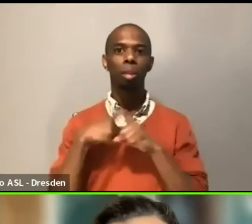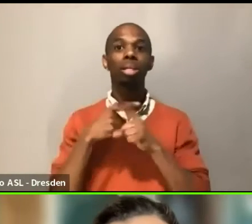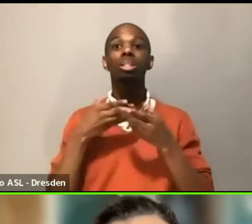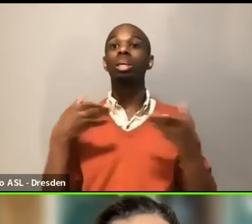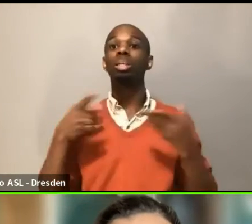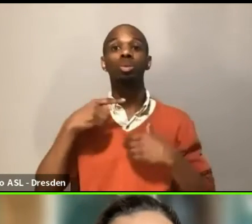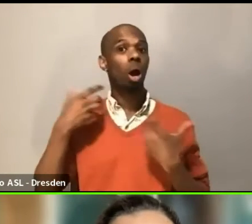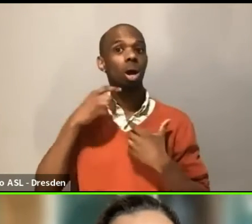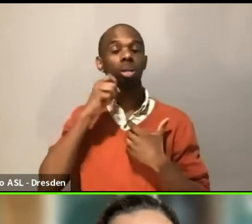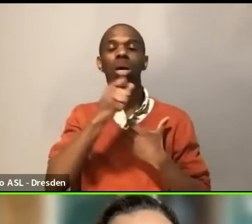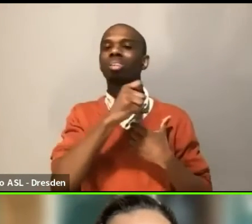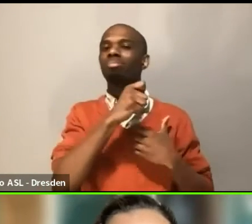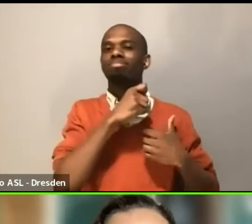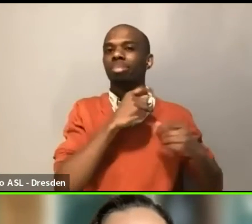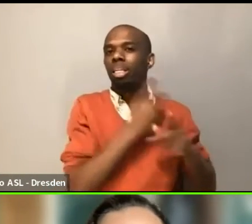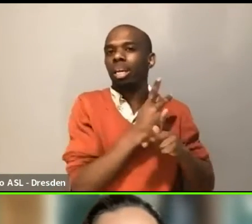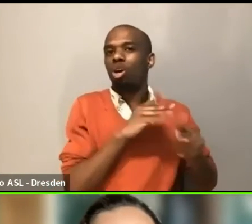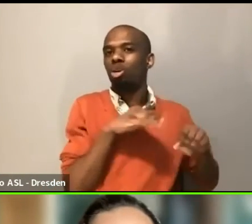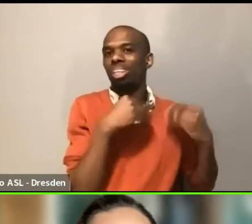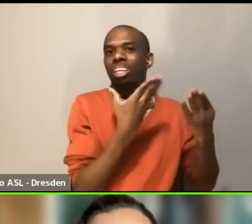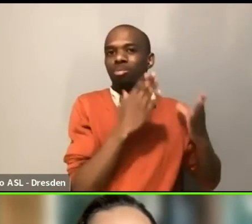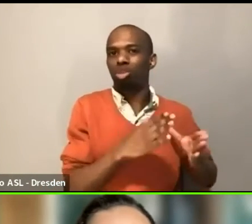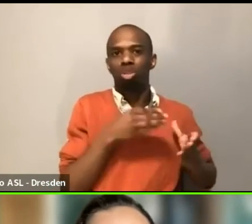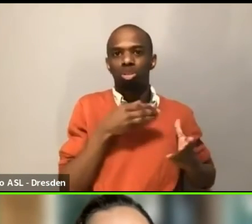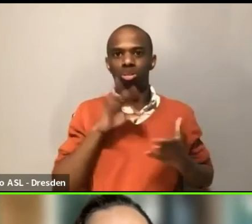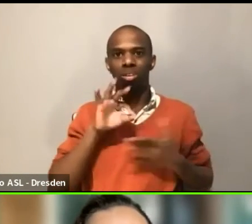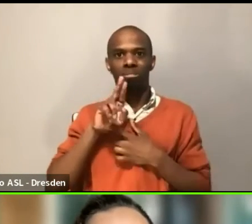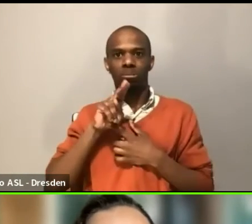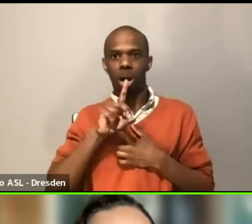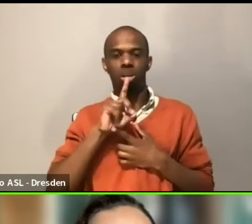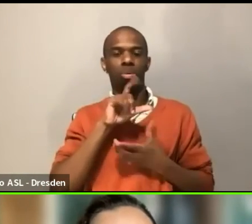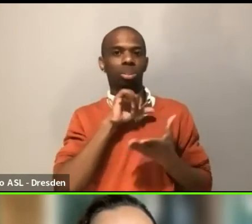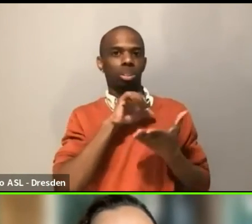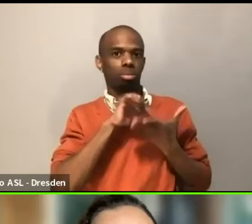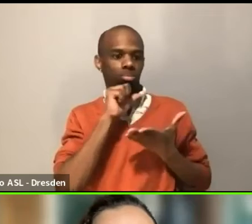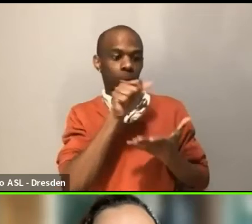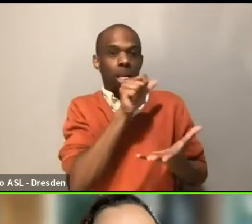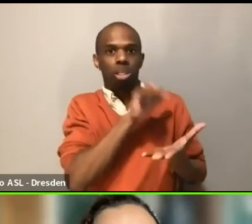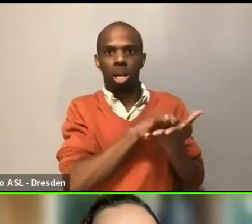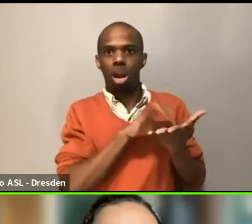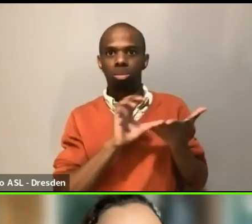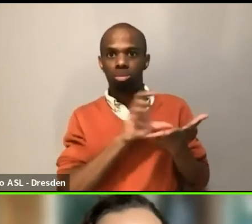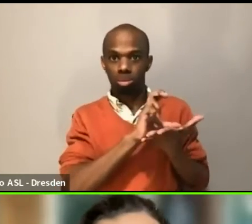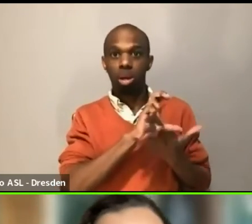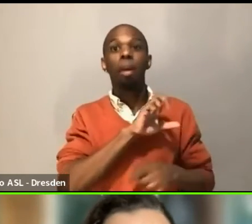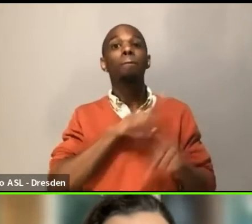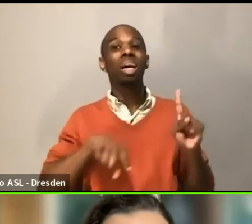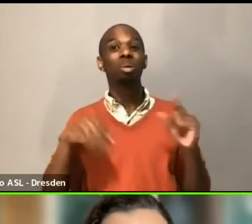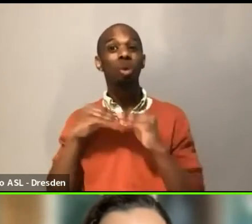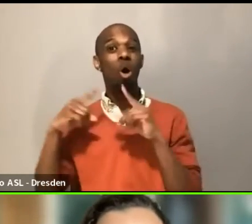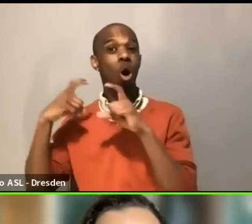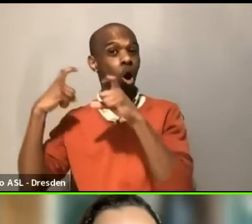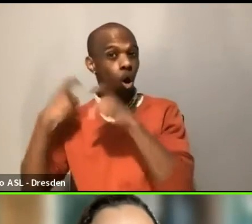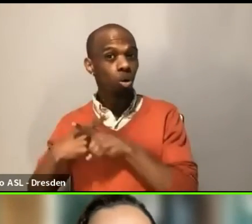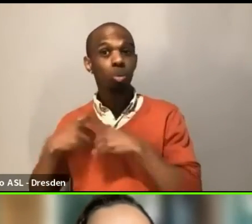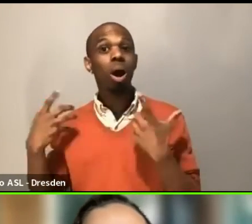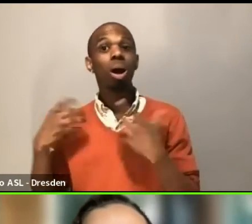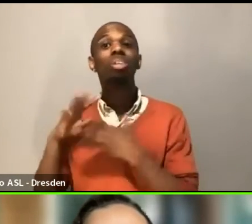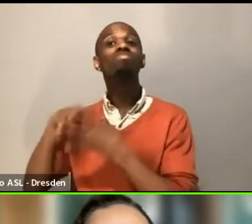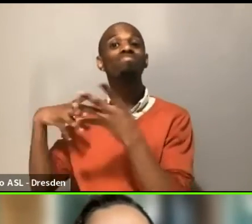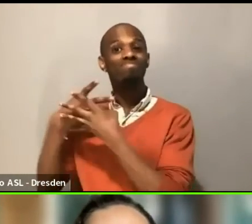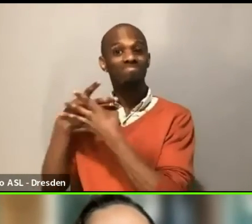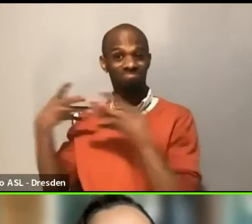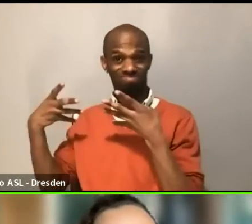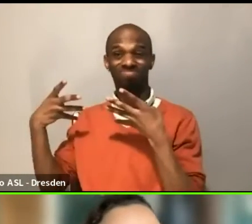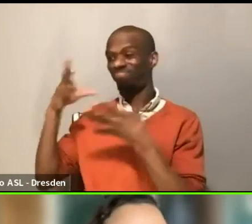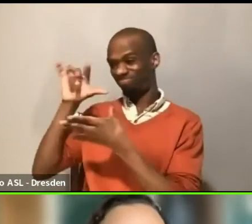scheduling, right? Because things came up. And because we literally were creating an environment that was completely inclusive, like things would